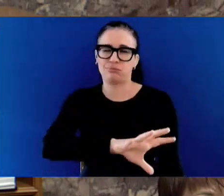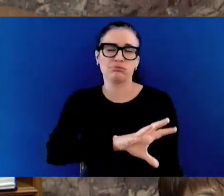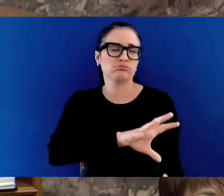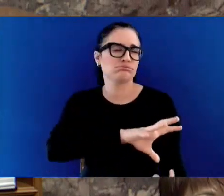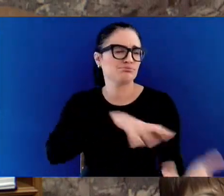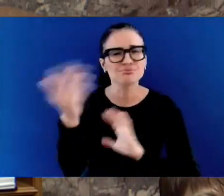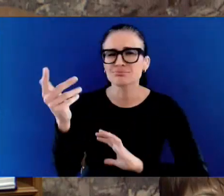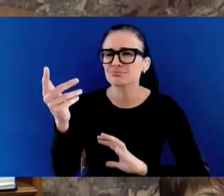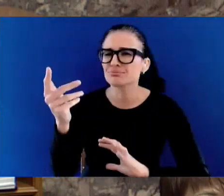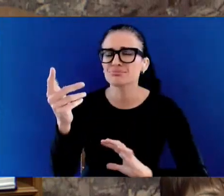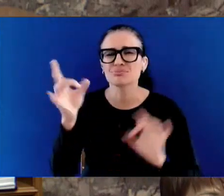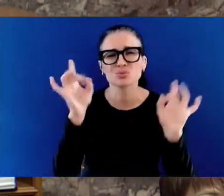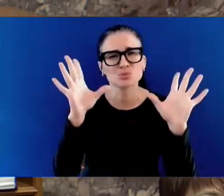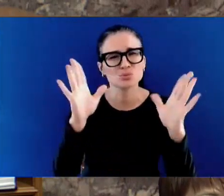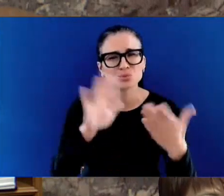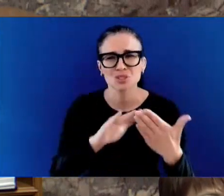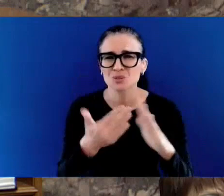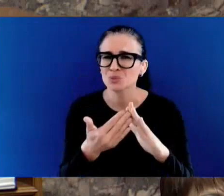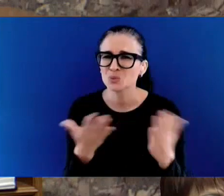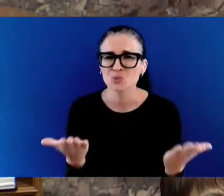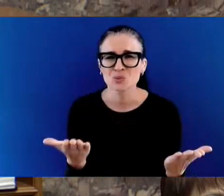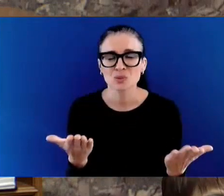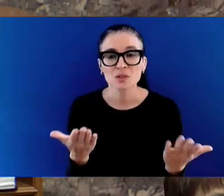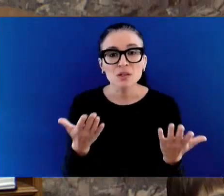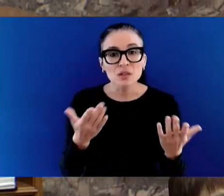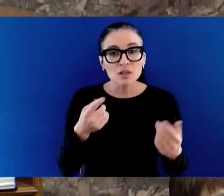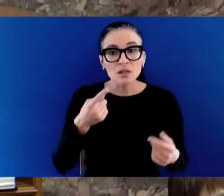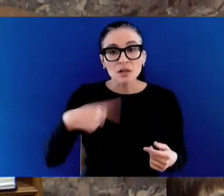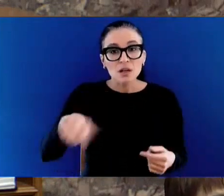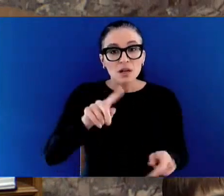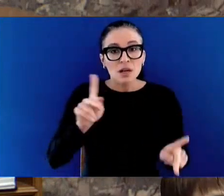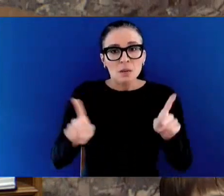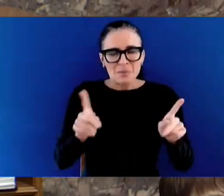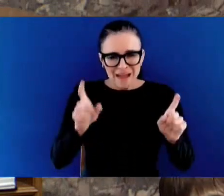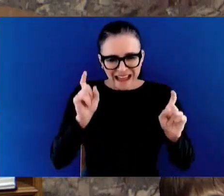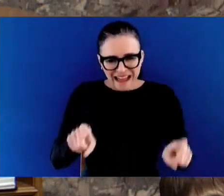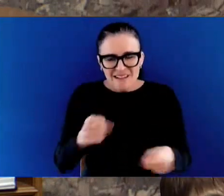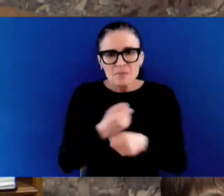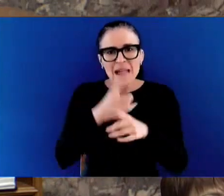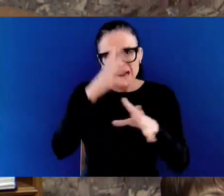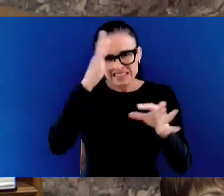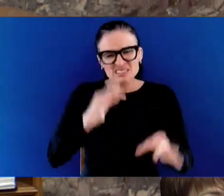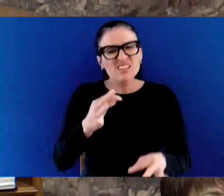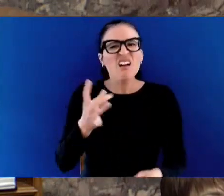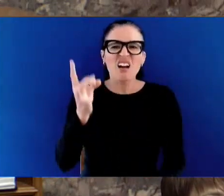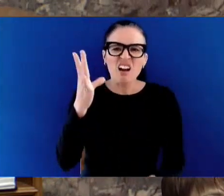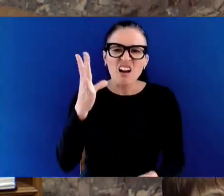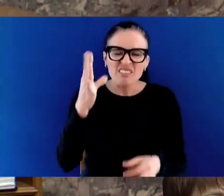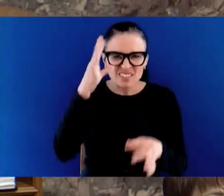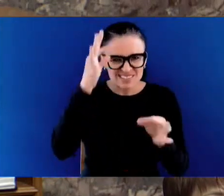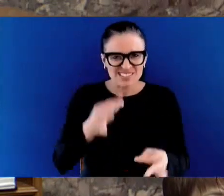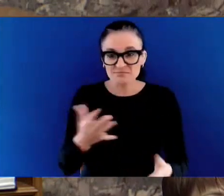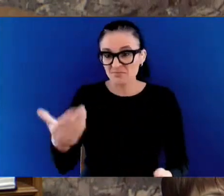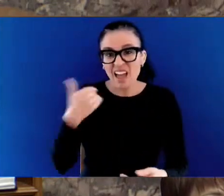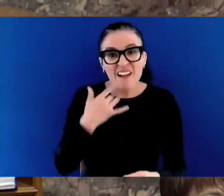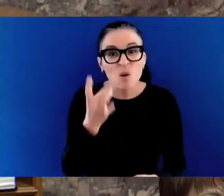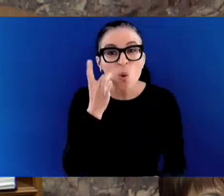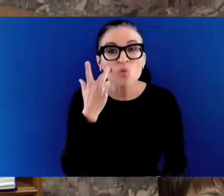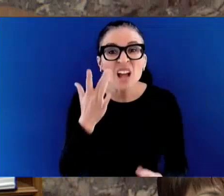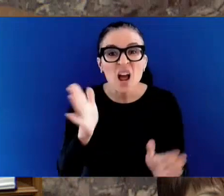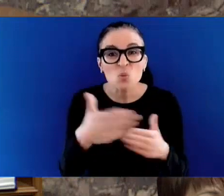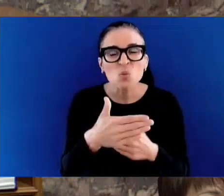cockroaches or someone smoking fentanyl. The Premier's so-called safe supply program